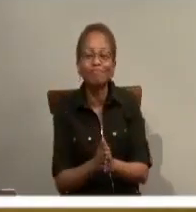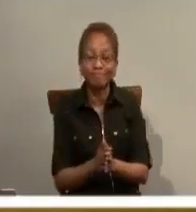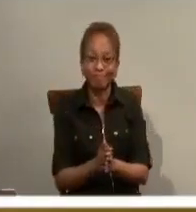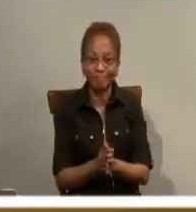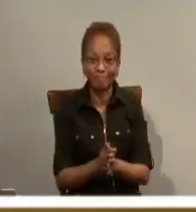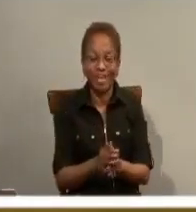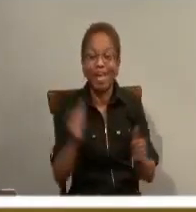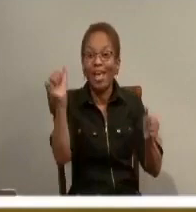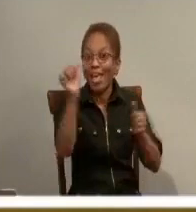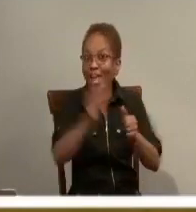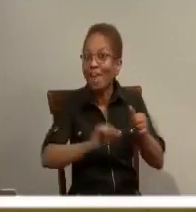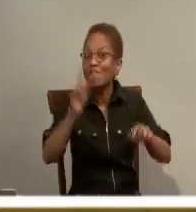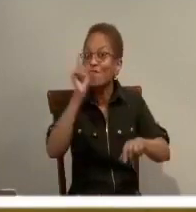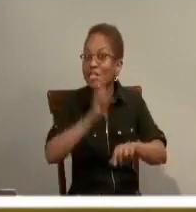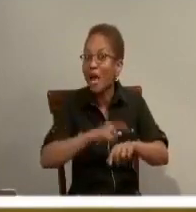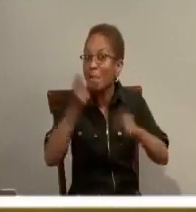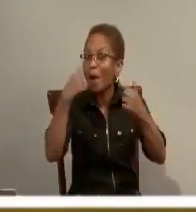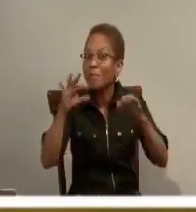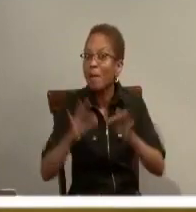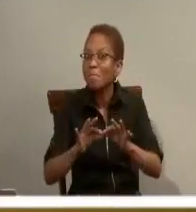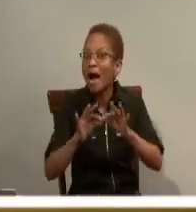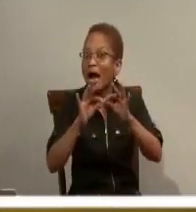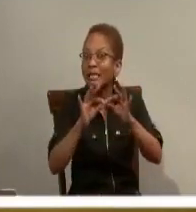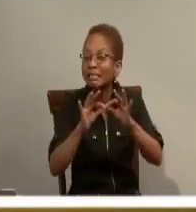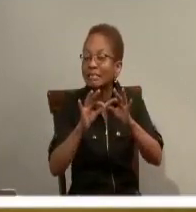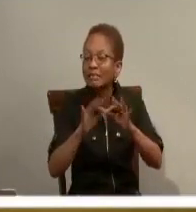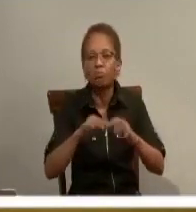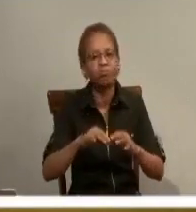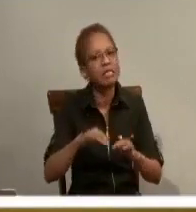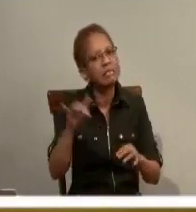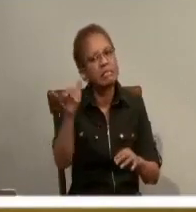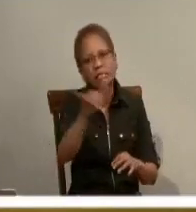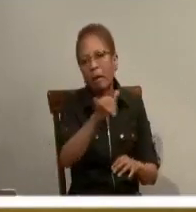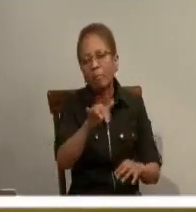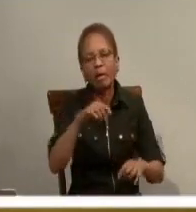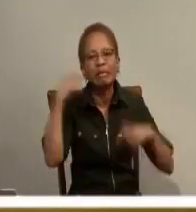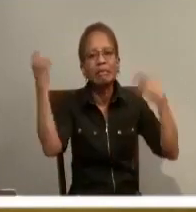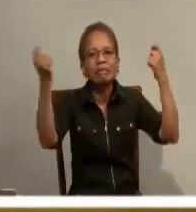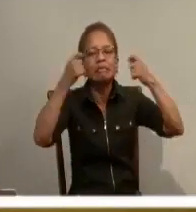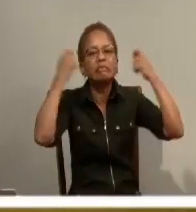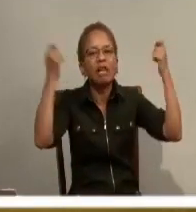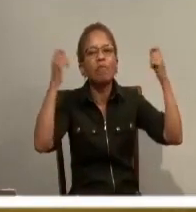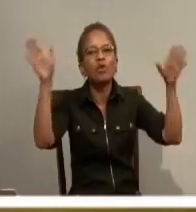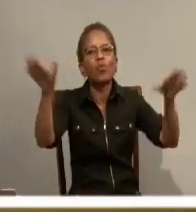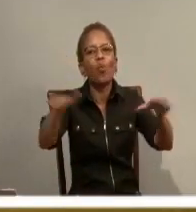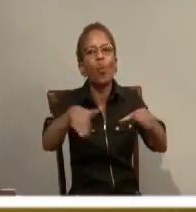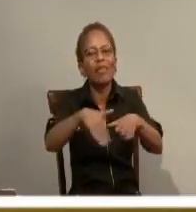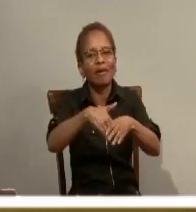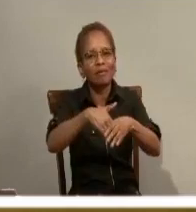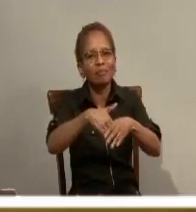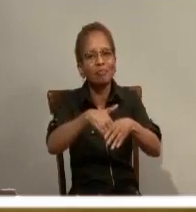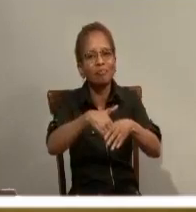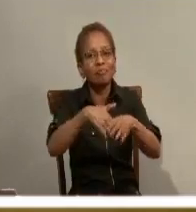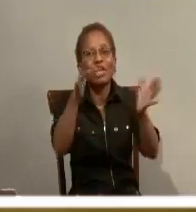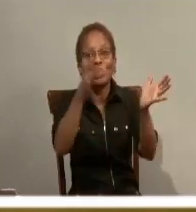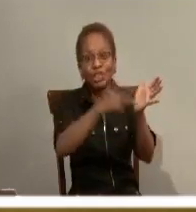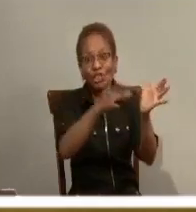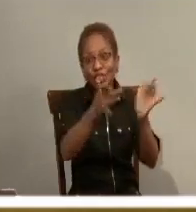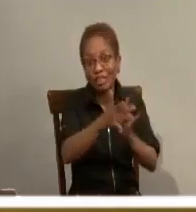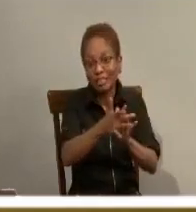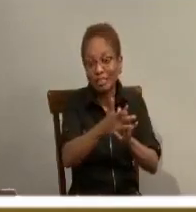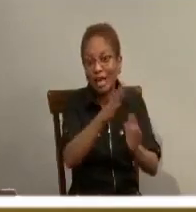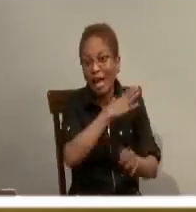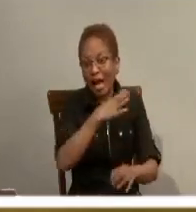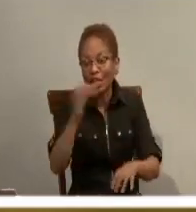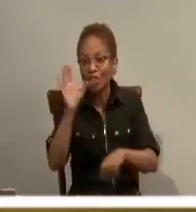The celebration of the marriage of the lamb and his bride, the bride, And how many times